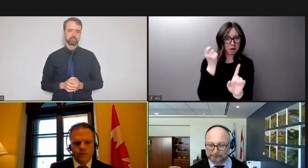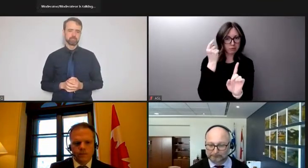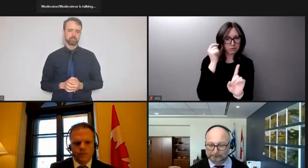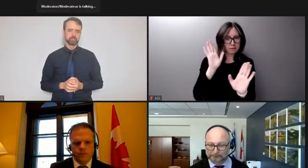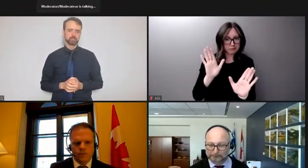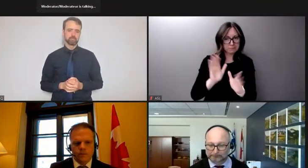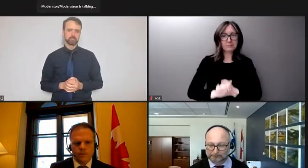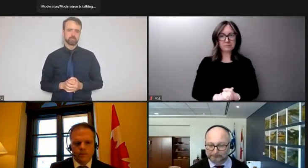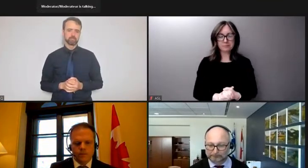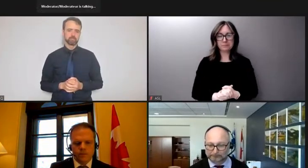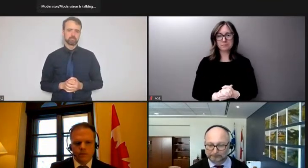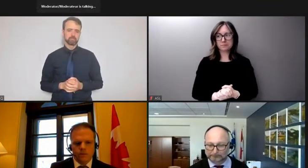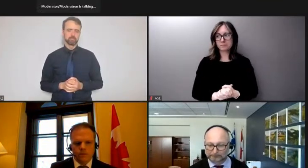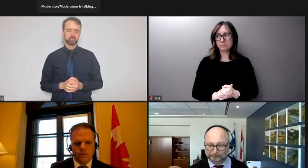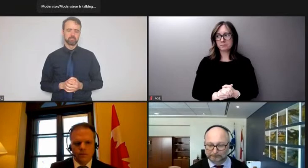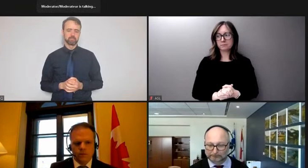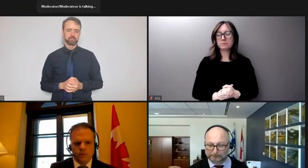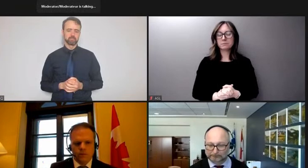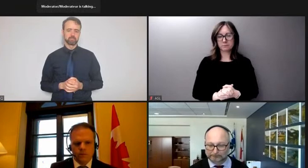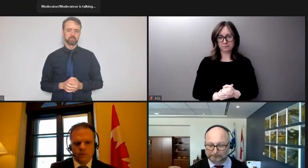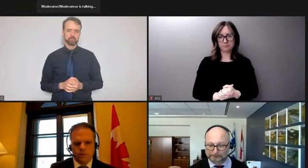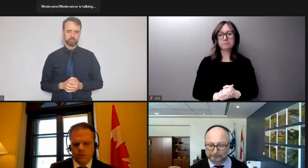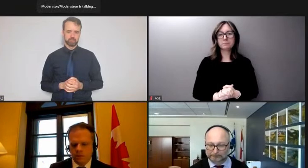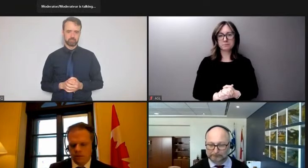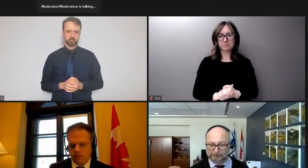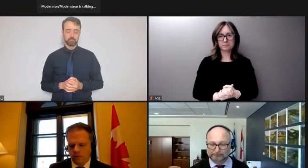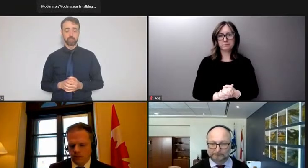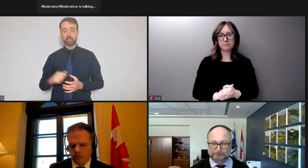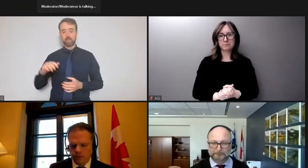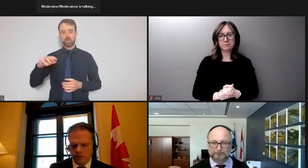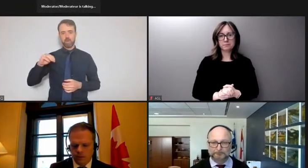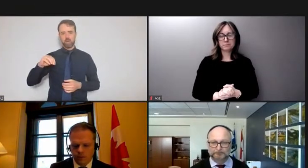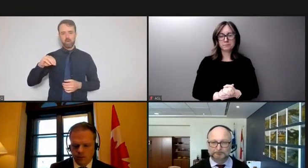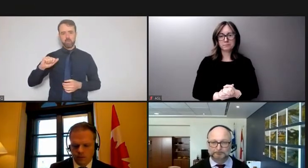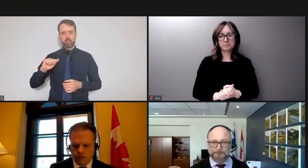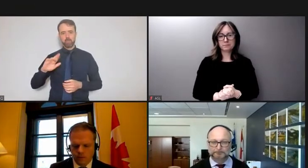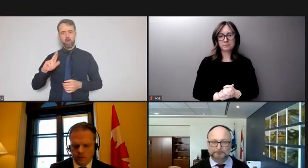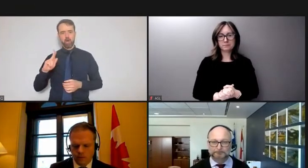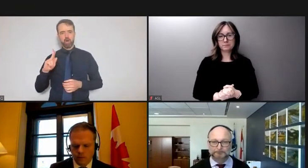Merci. va passer à Greg Quinn, Market News International. You can unmute yourself.